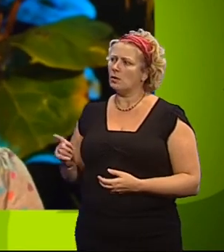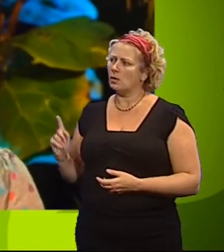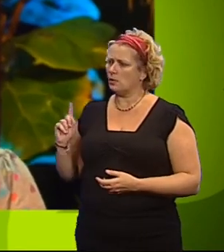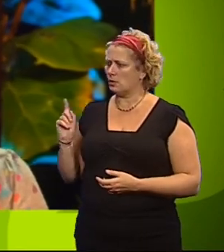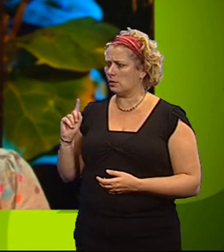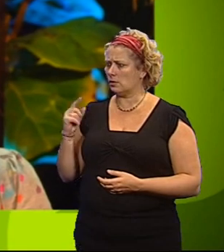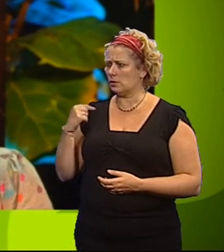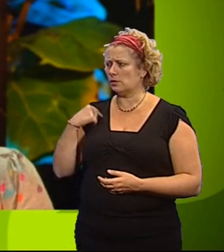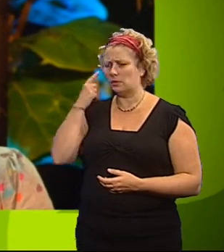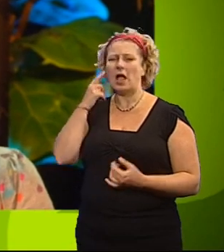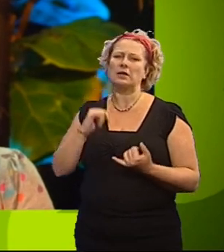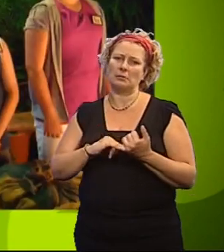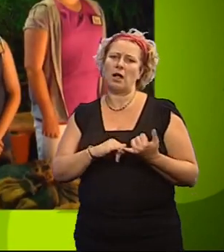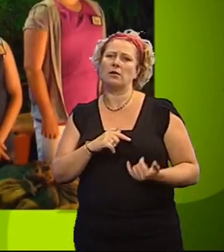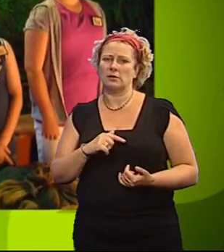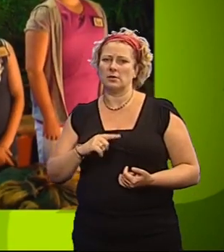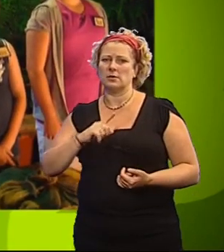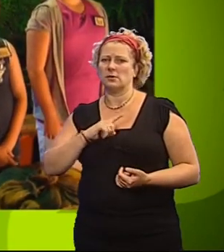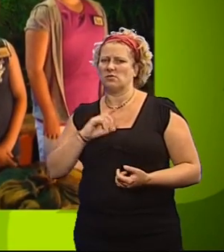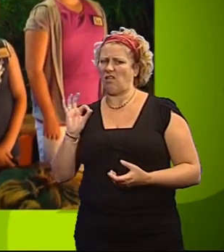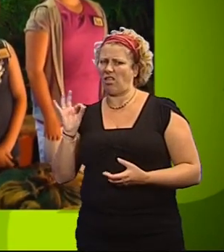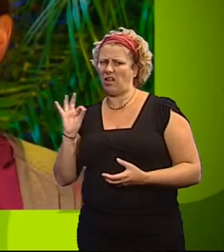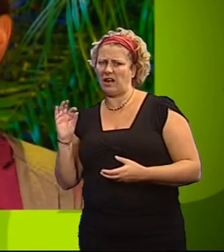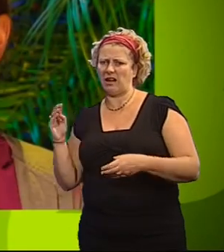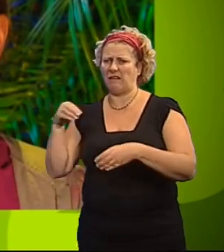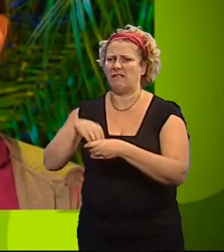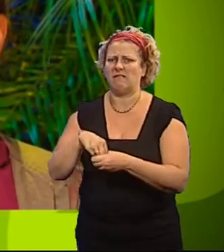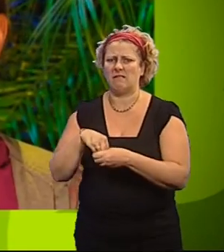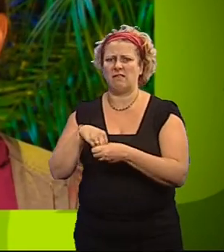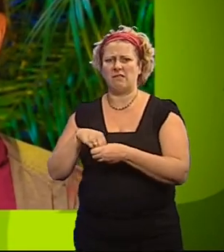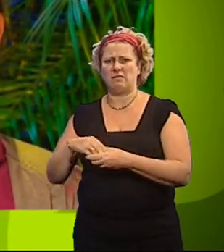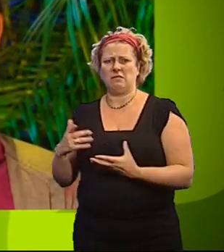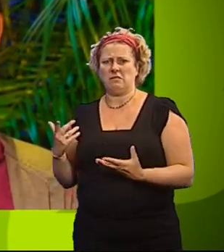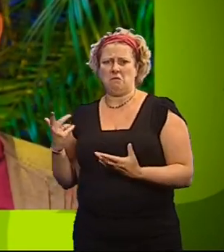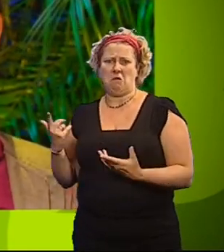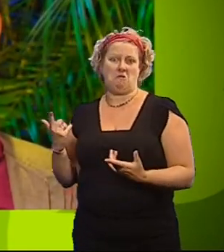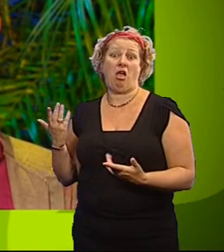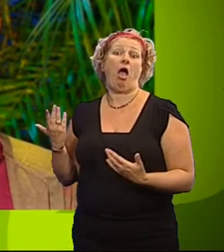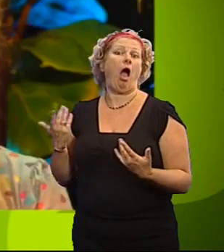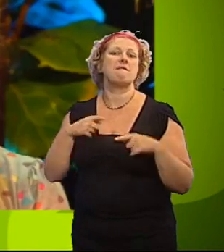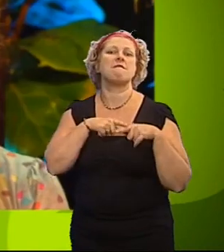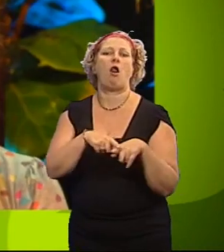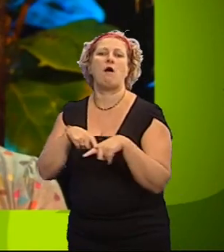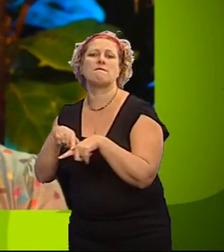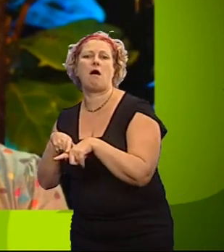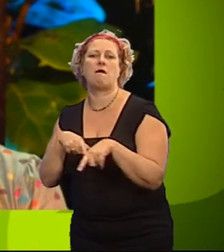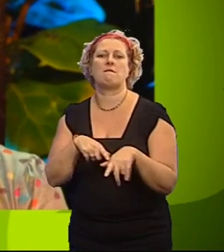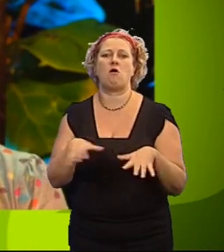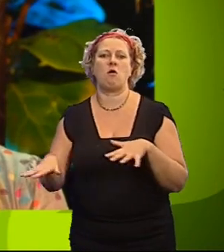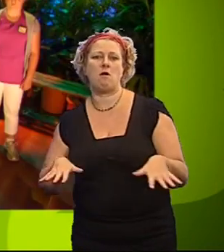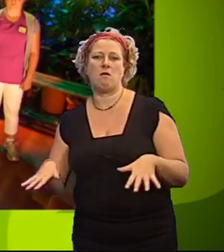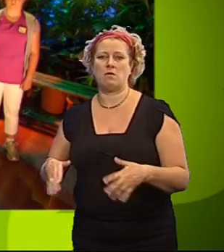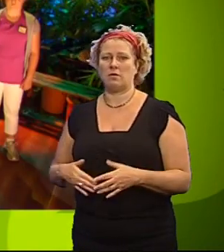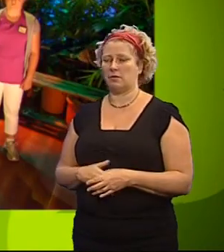I think it was Samantha because she wasn't really getting very involved with the questions and she was just going along with what we